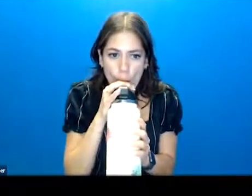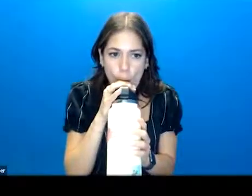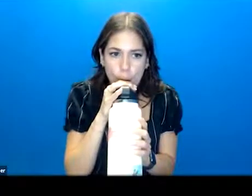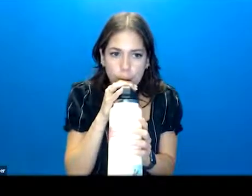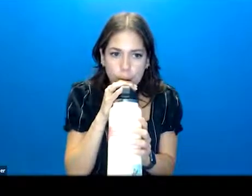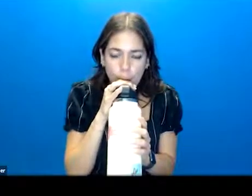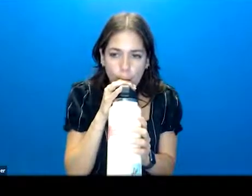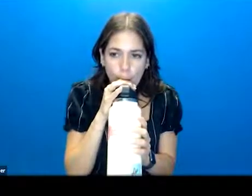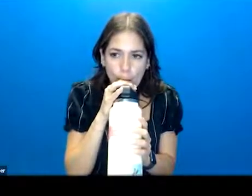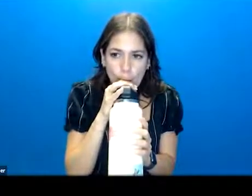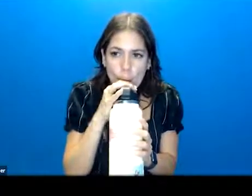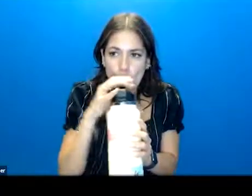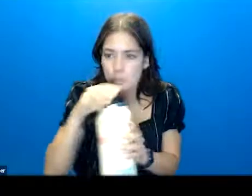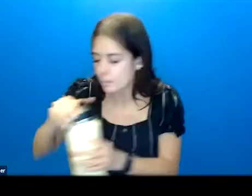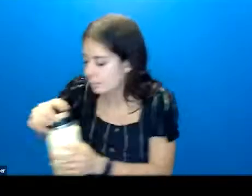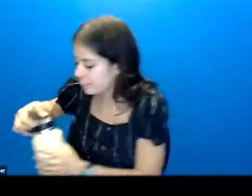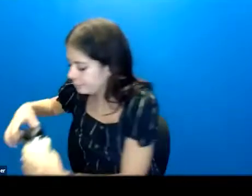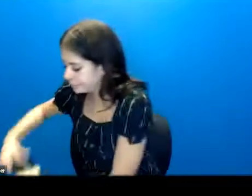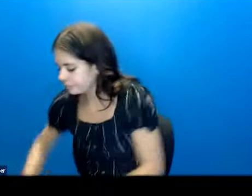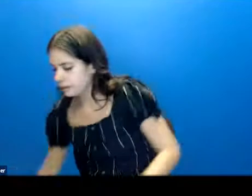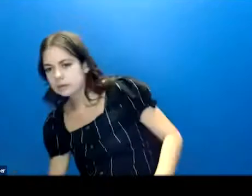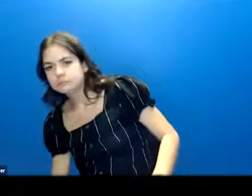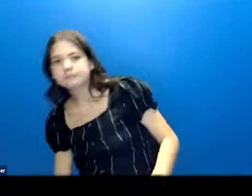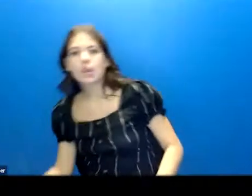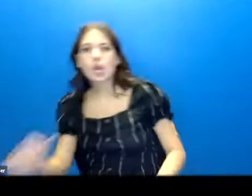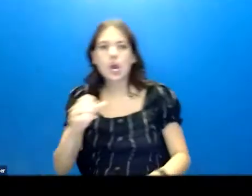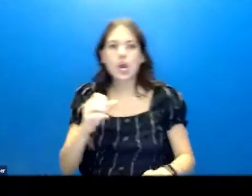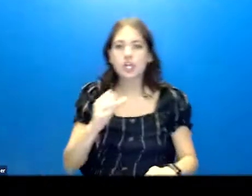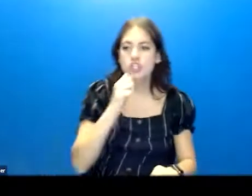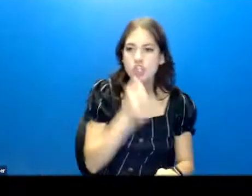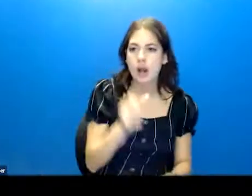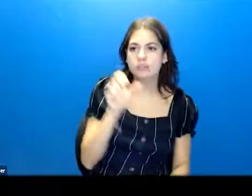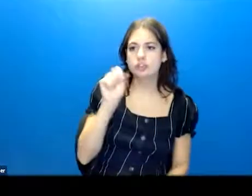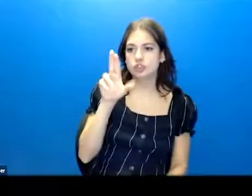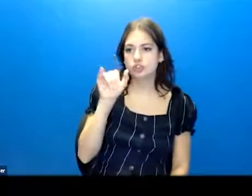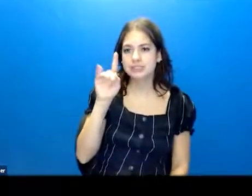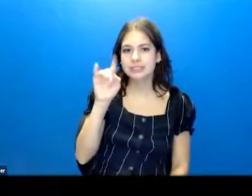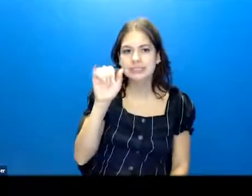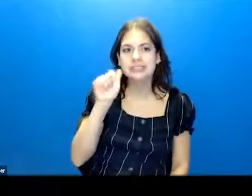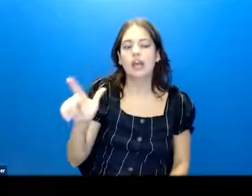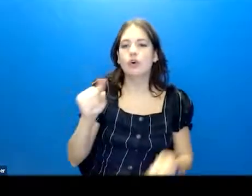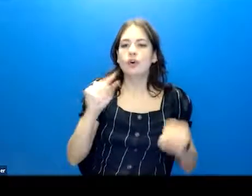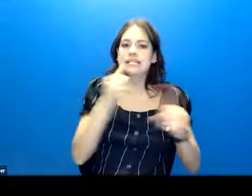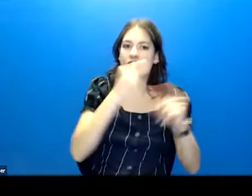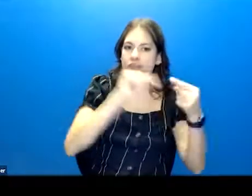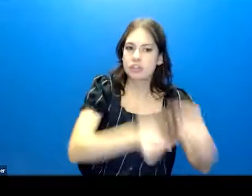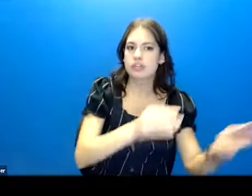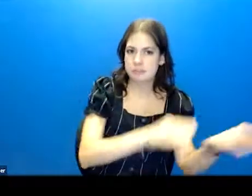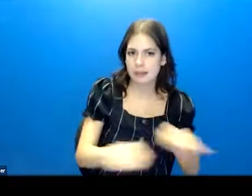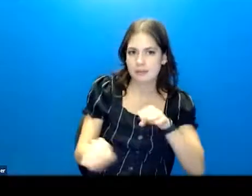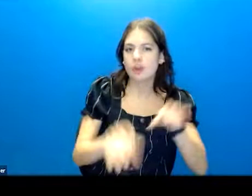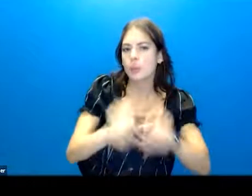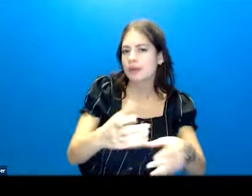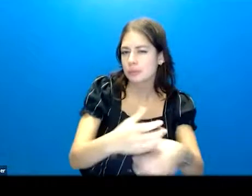I call this non-suicidal self-injurious behavior. It's a lot of words. You are welcome to abbreviate it as NSSID.